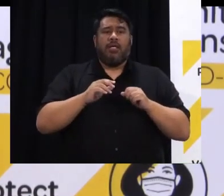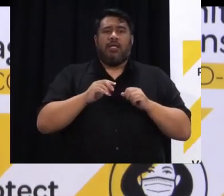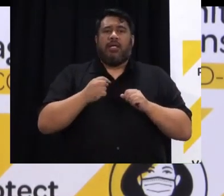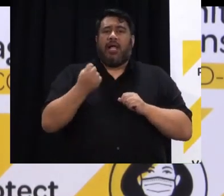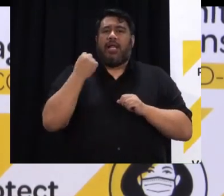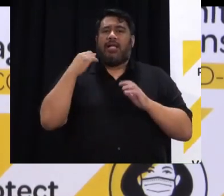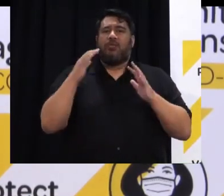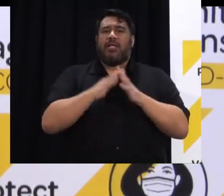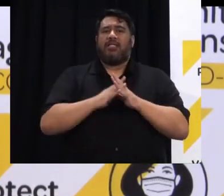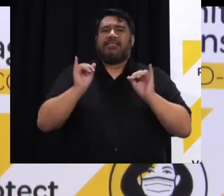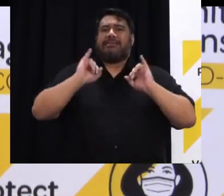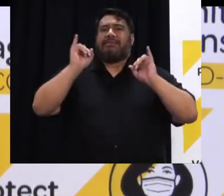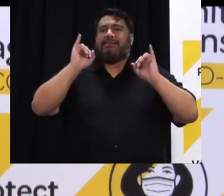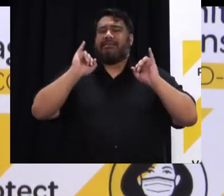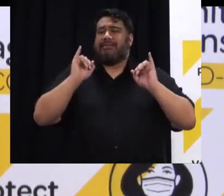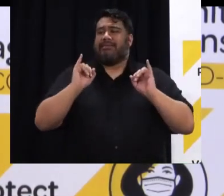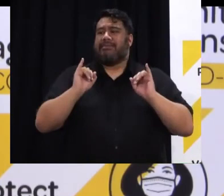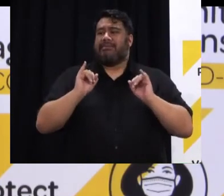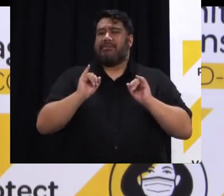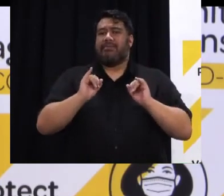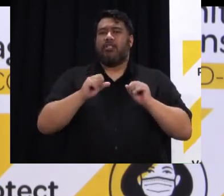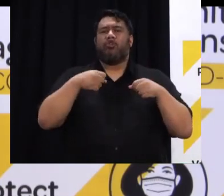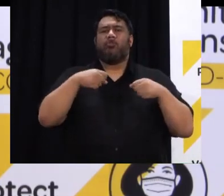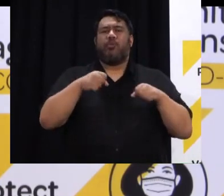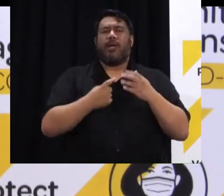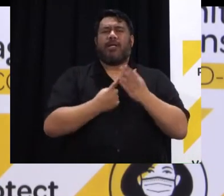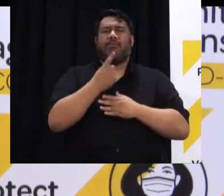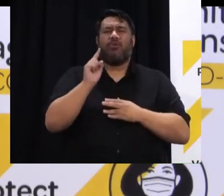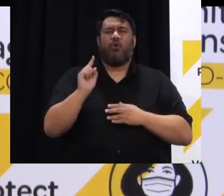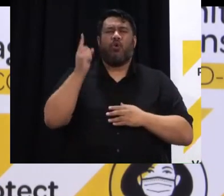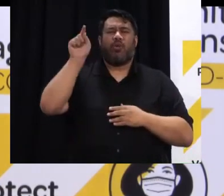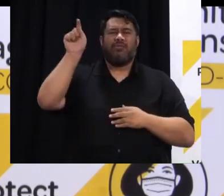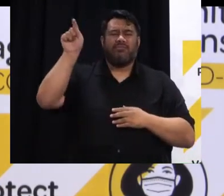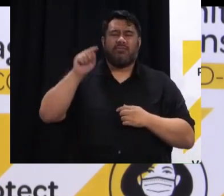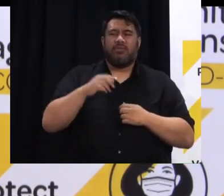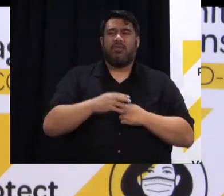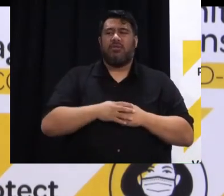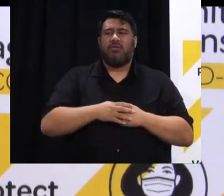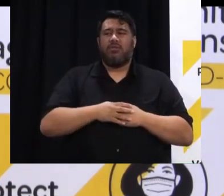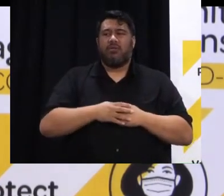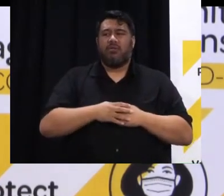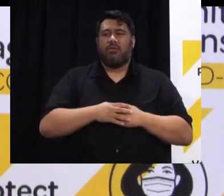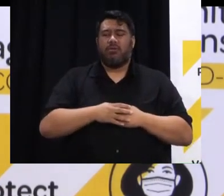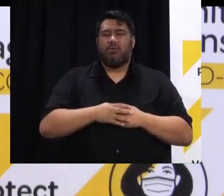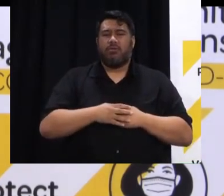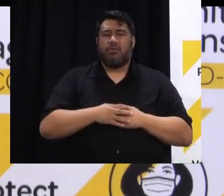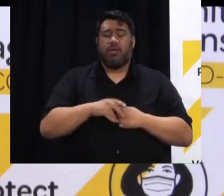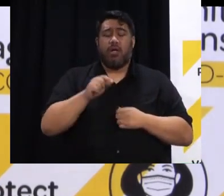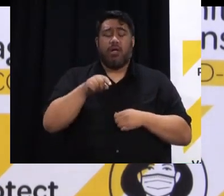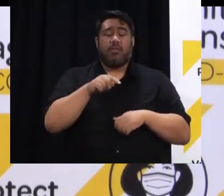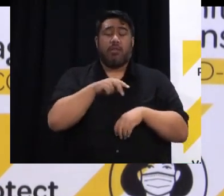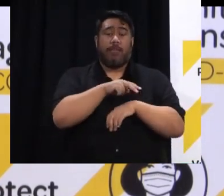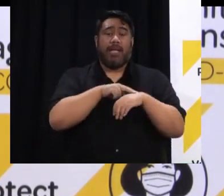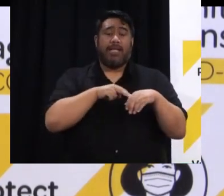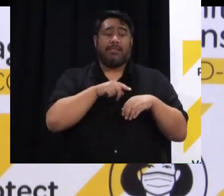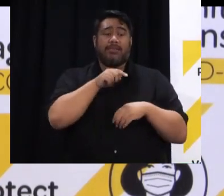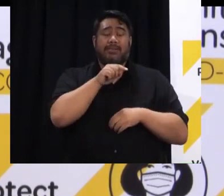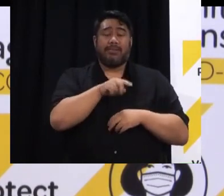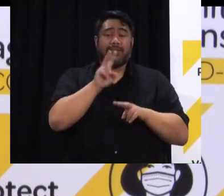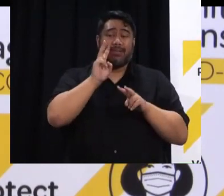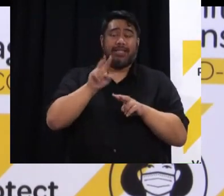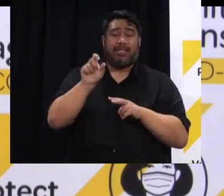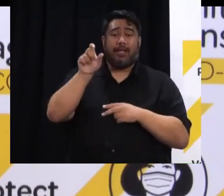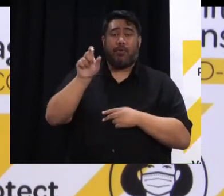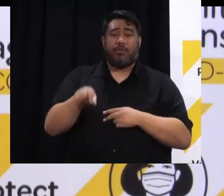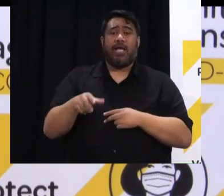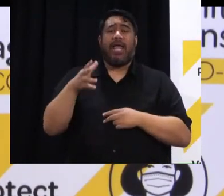everything had been done to keep the old terrorists in jail and the public safe the police didn't oppose him being bailed do you stick to your position everything possible was